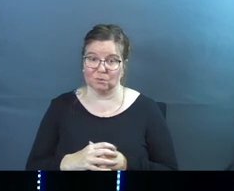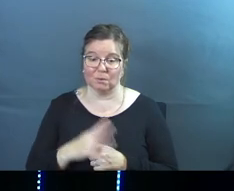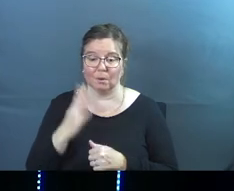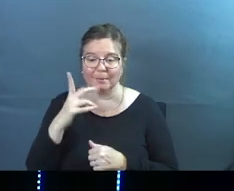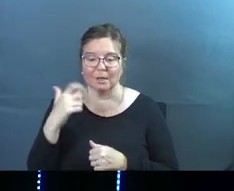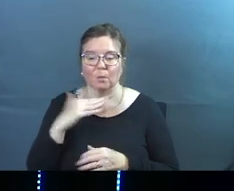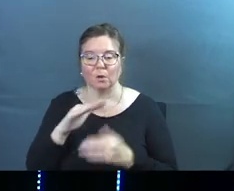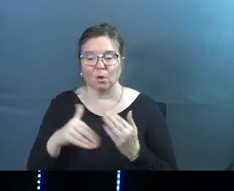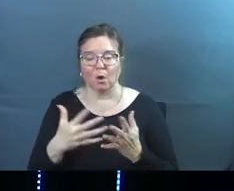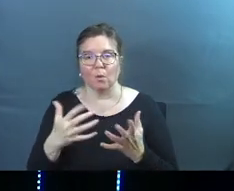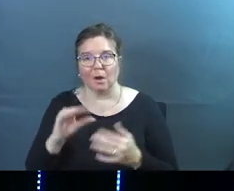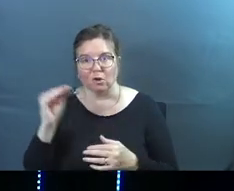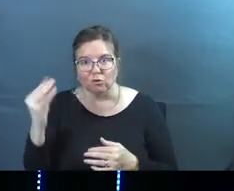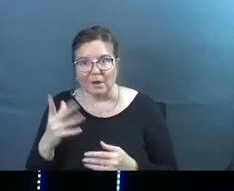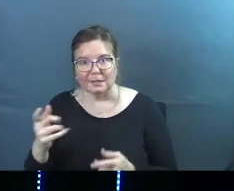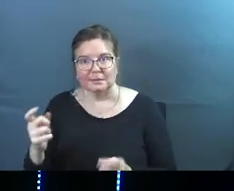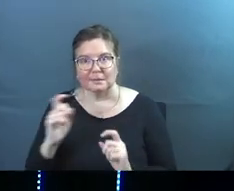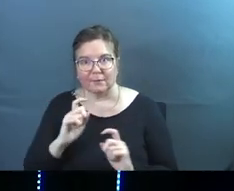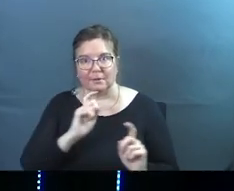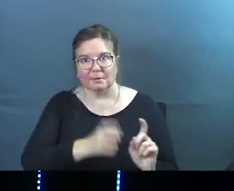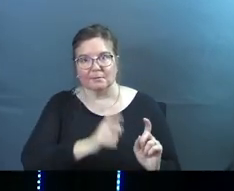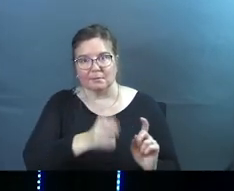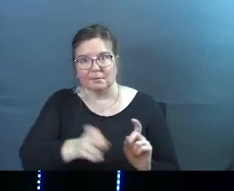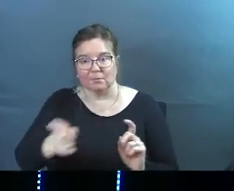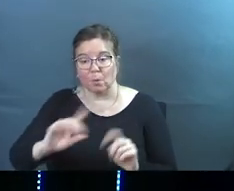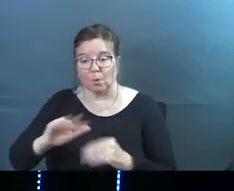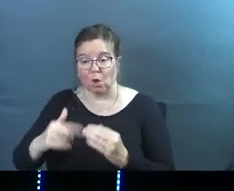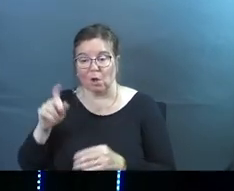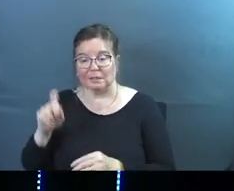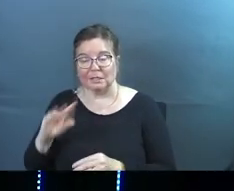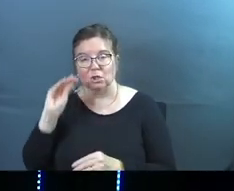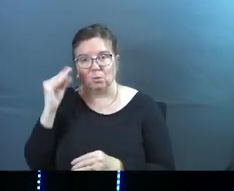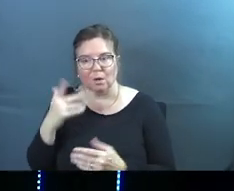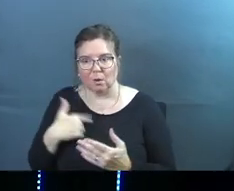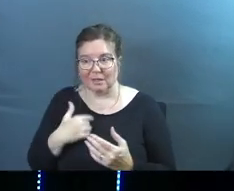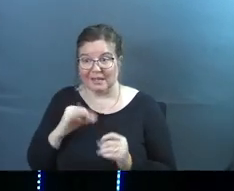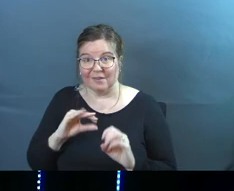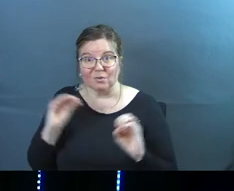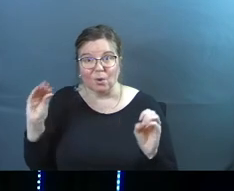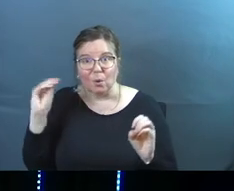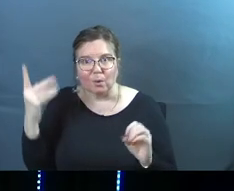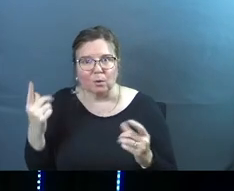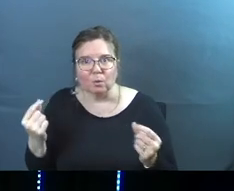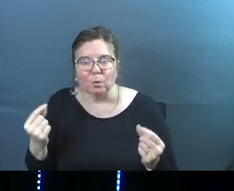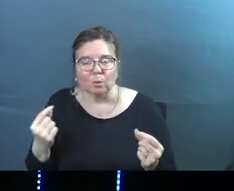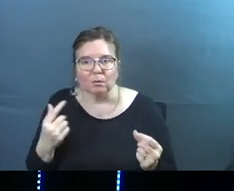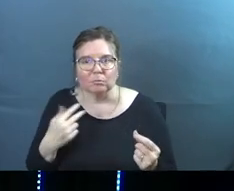because we all want grace we all need grace what would we do without grace